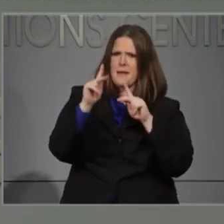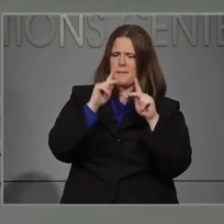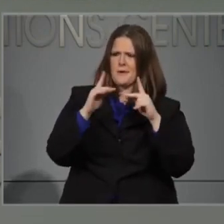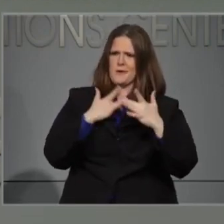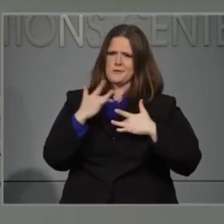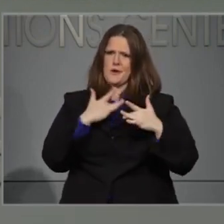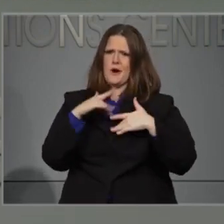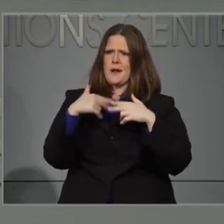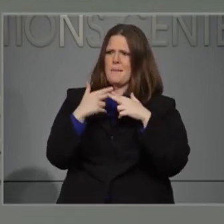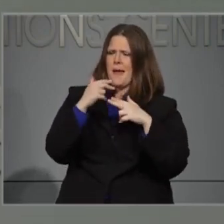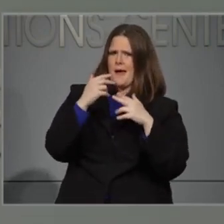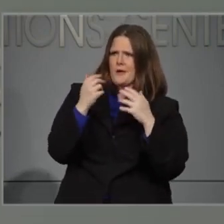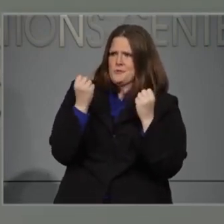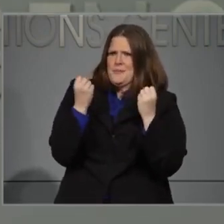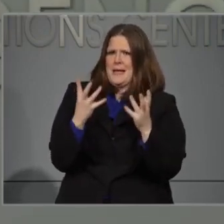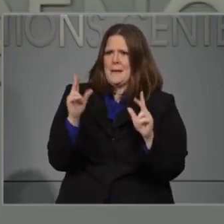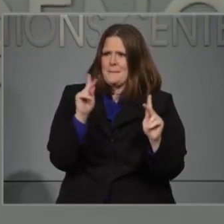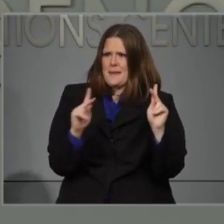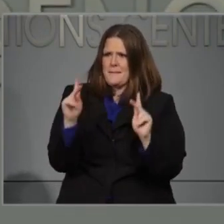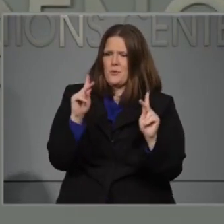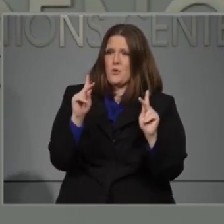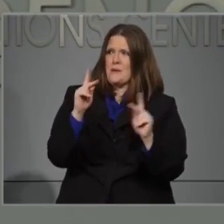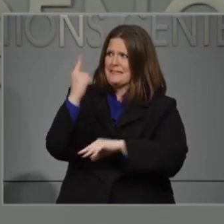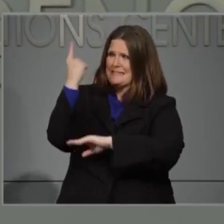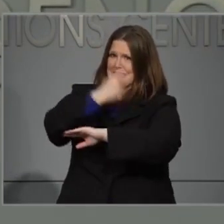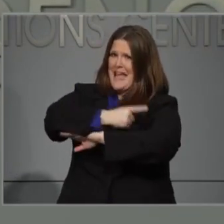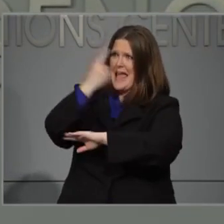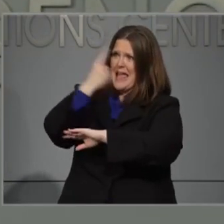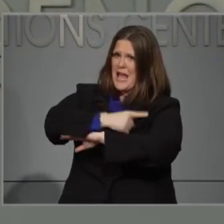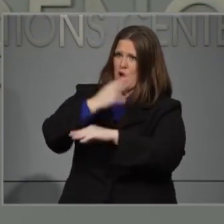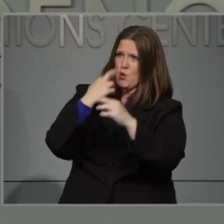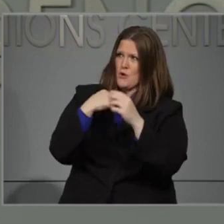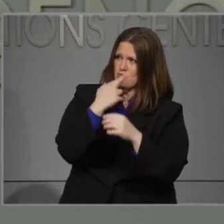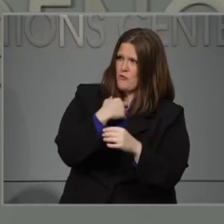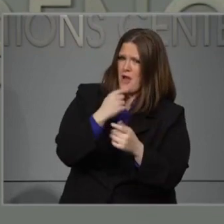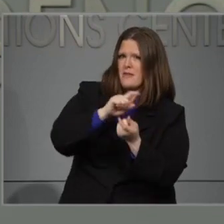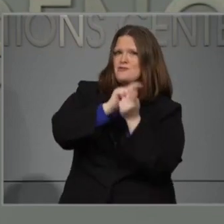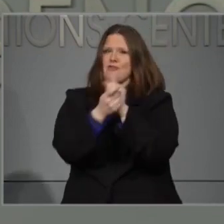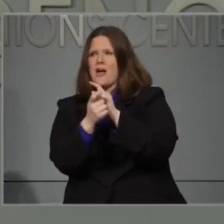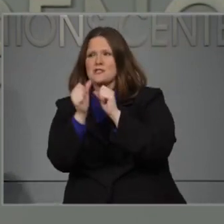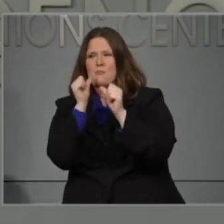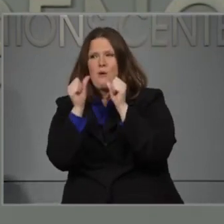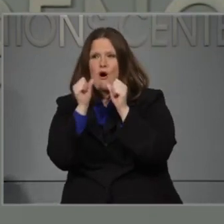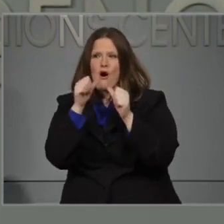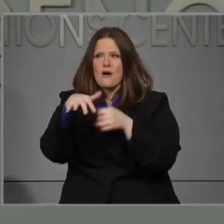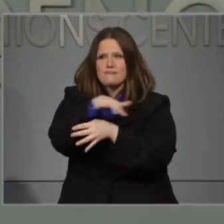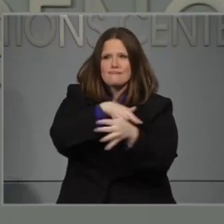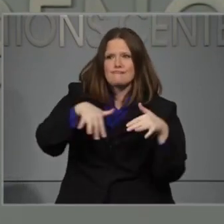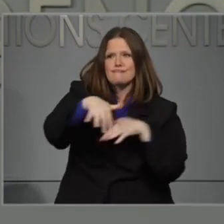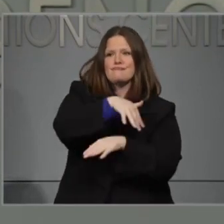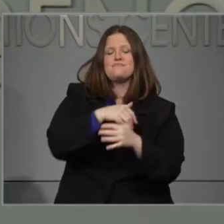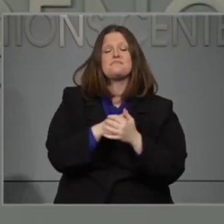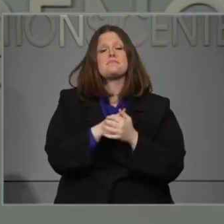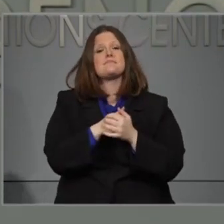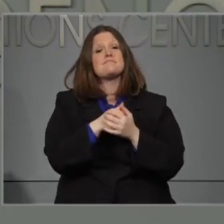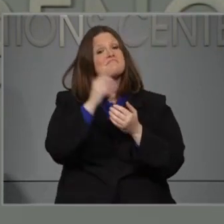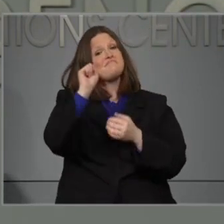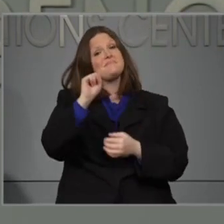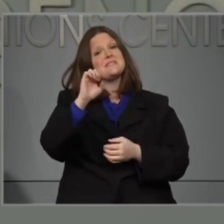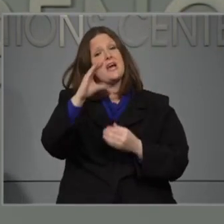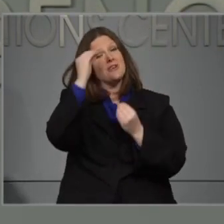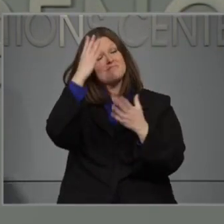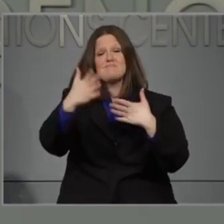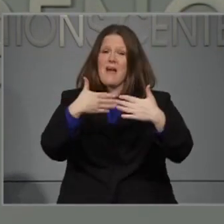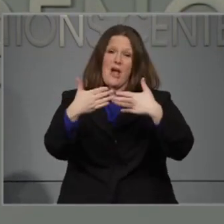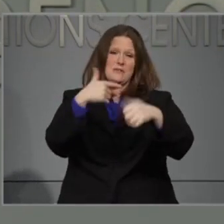capacity once they change into that setting at night. Thanks for that question. There is no change in guidelines, no matter what